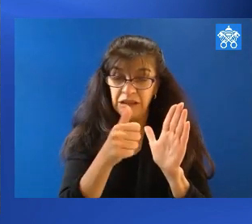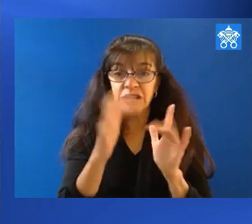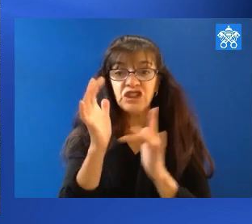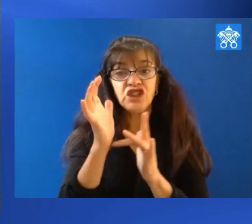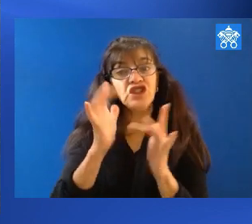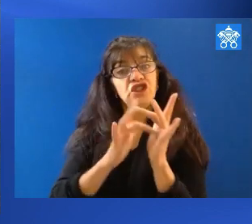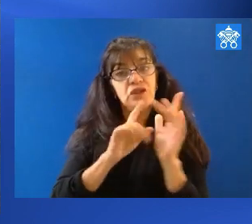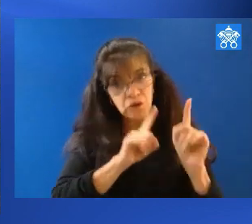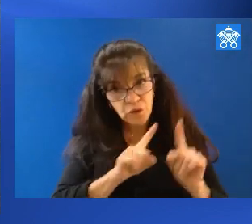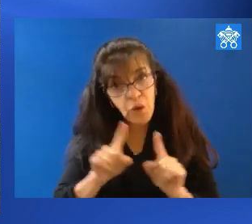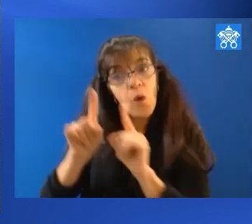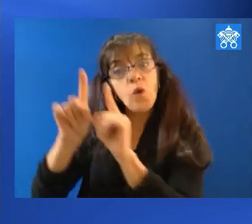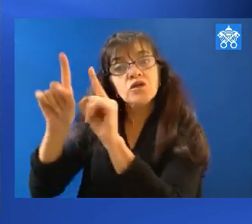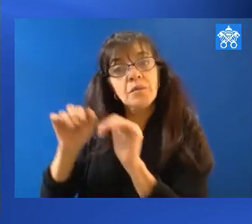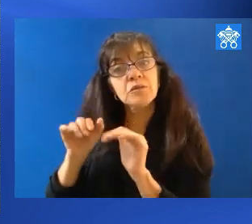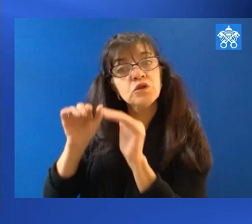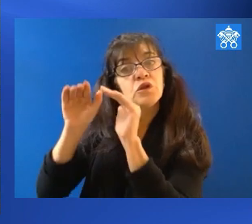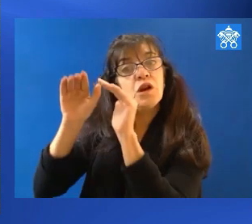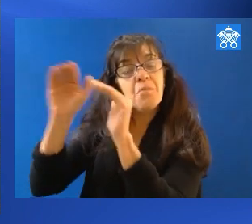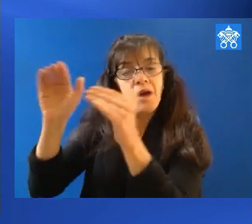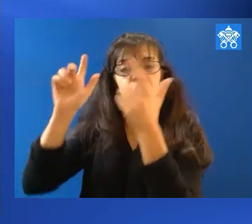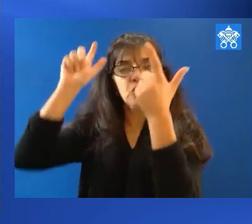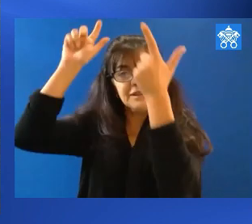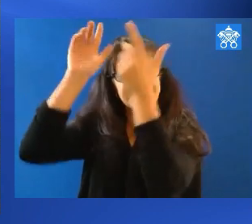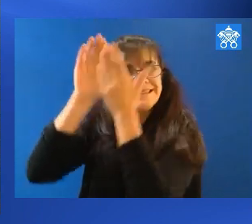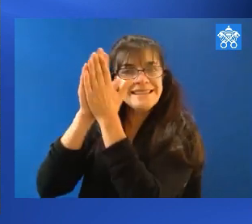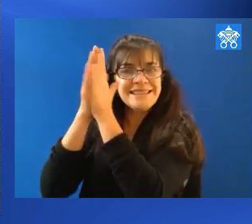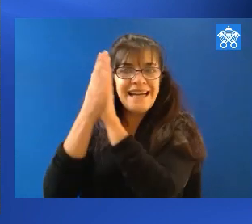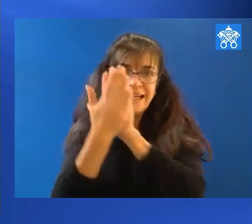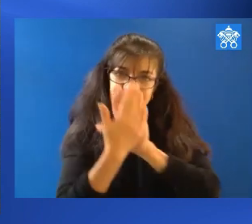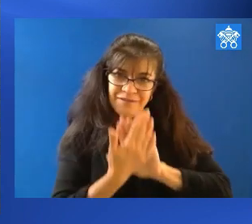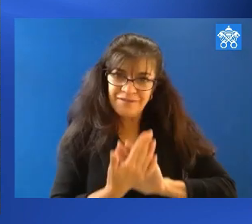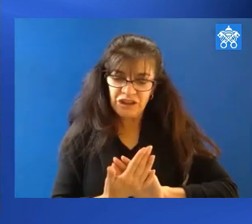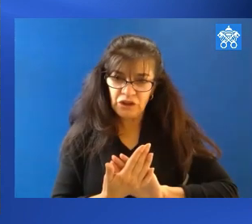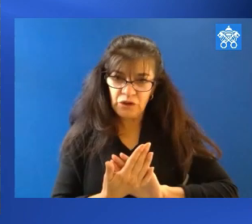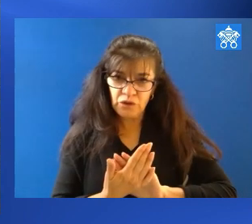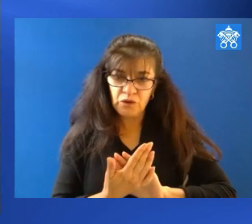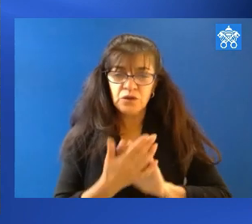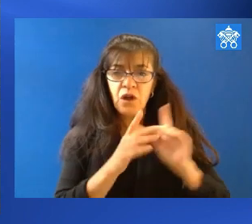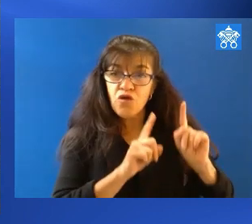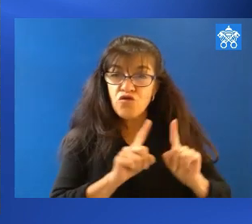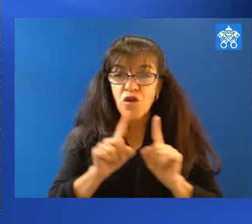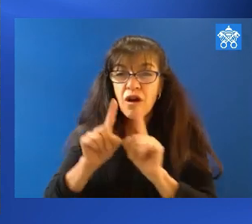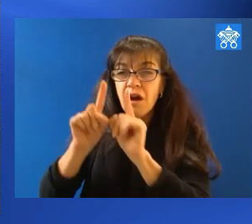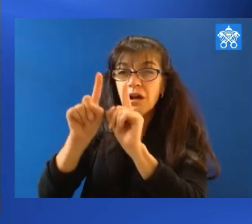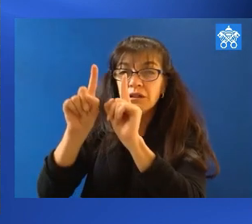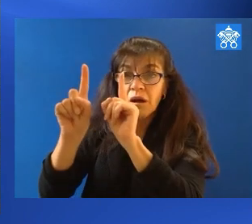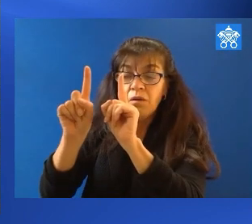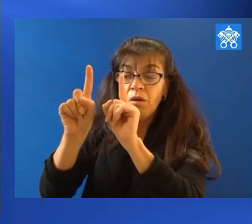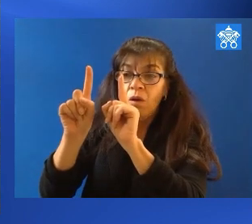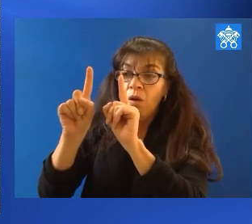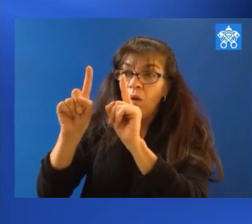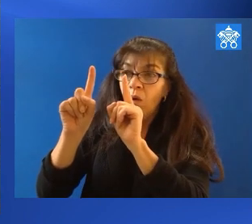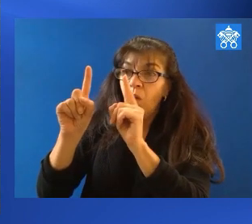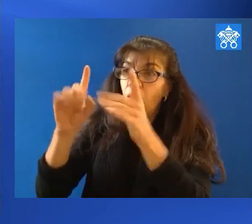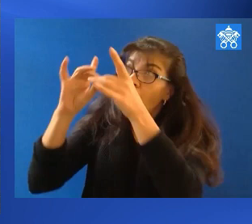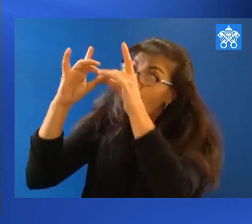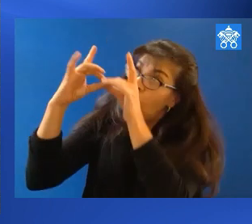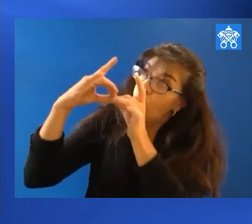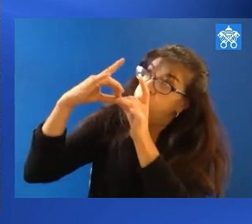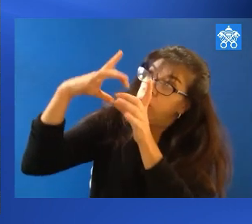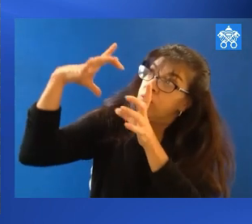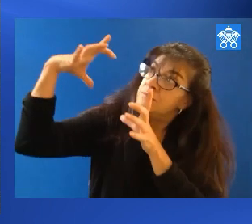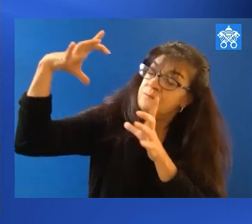where he is transfigured. To rise, therefore, expresses the need of the heart to